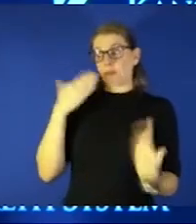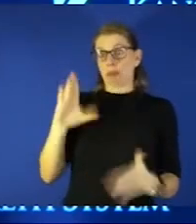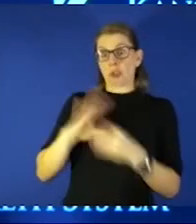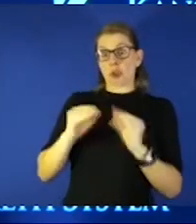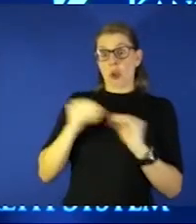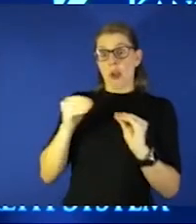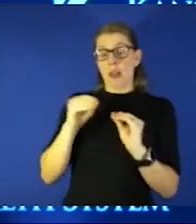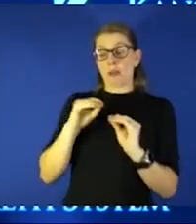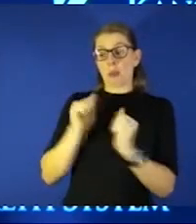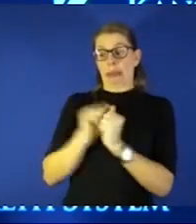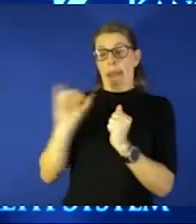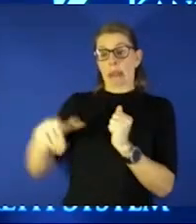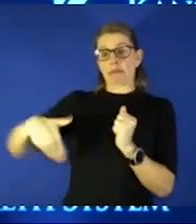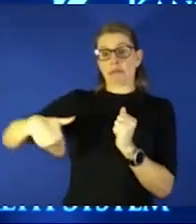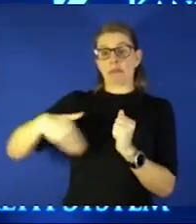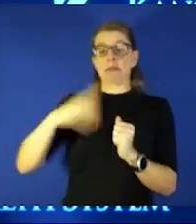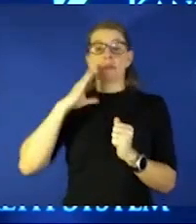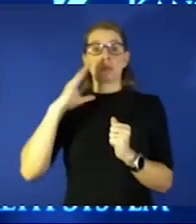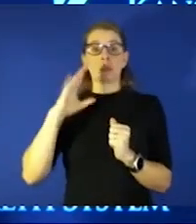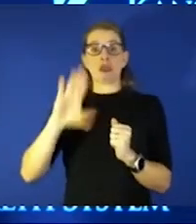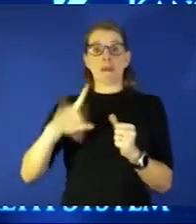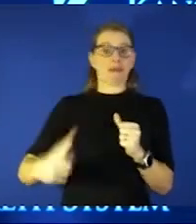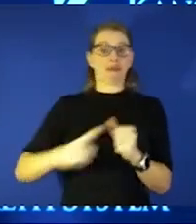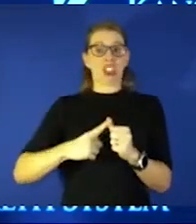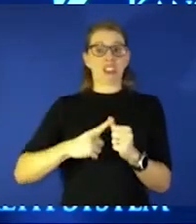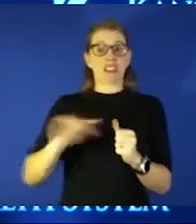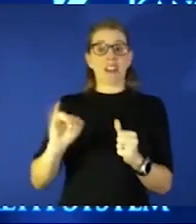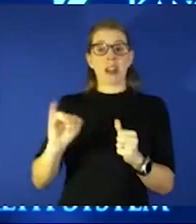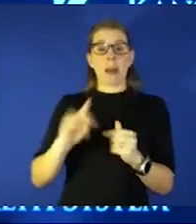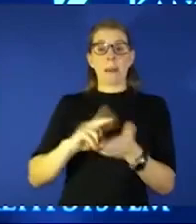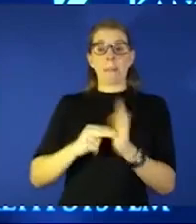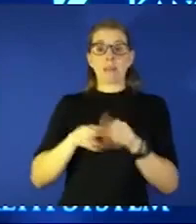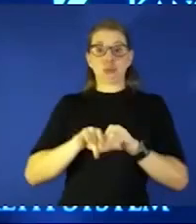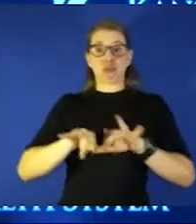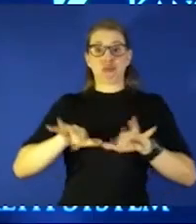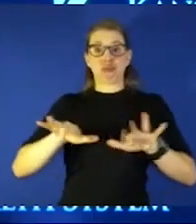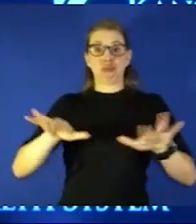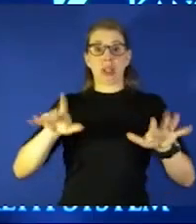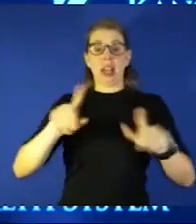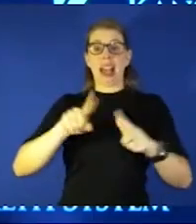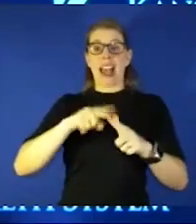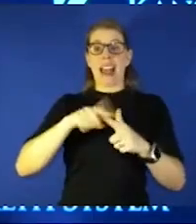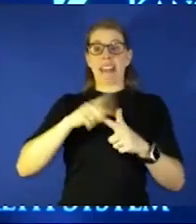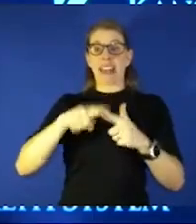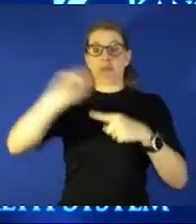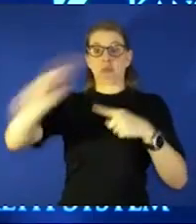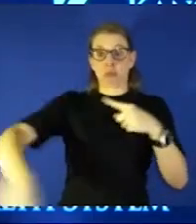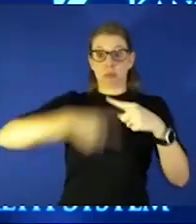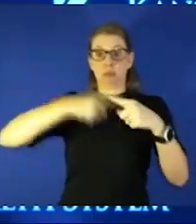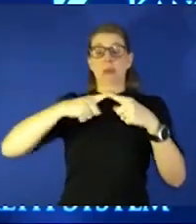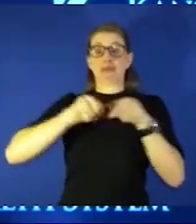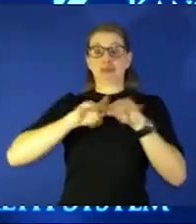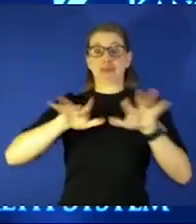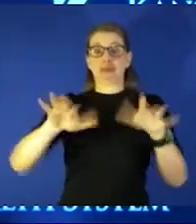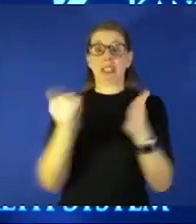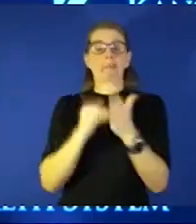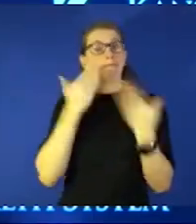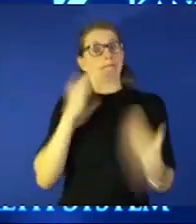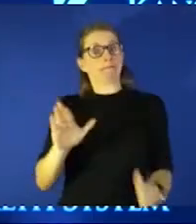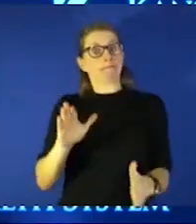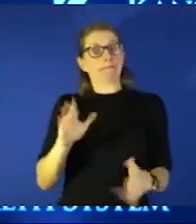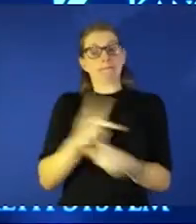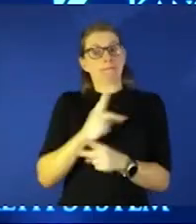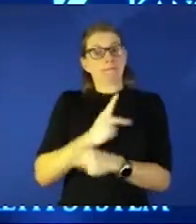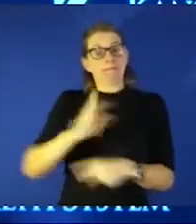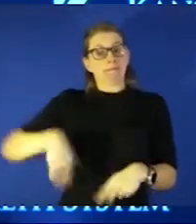what we know is that this is your initial infection so does it burn through the population then cycle right back we don't know the answer to that right we've got to figure that one out and we